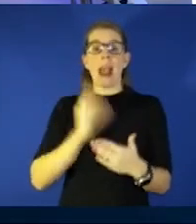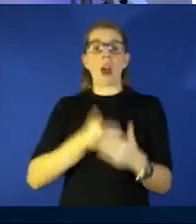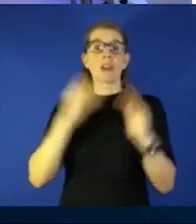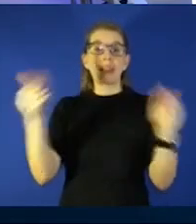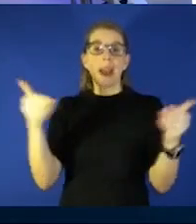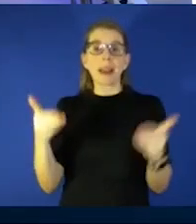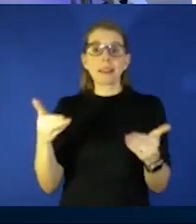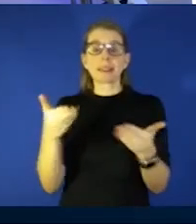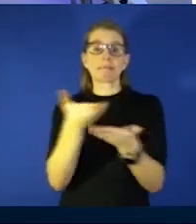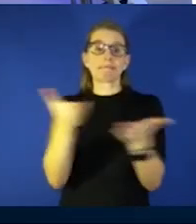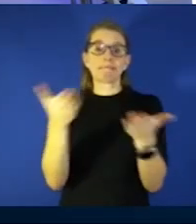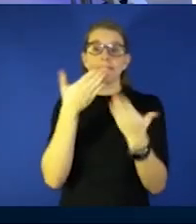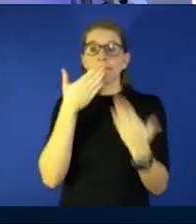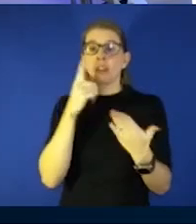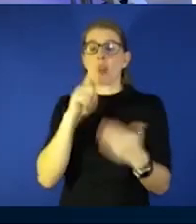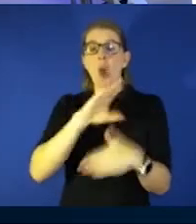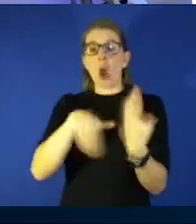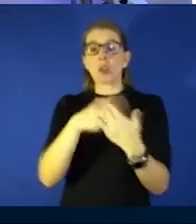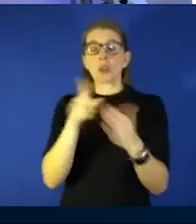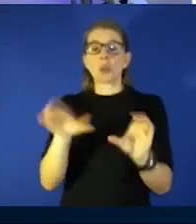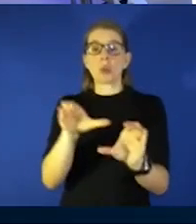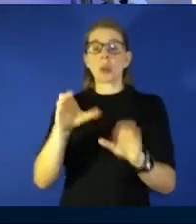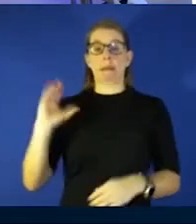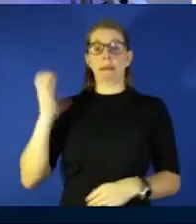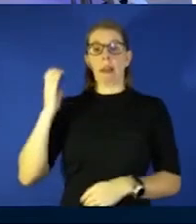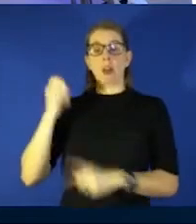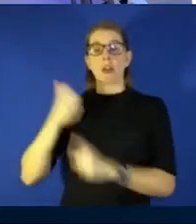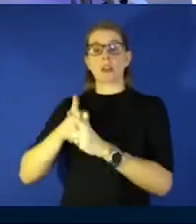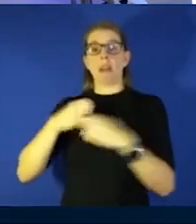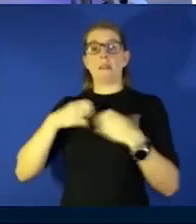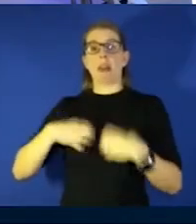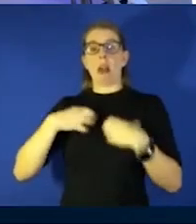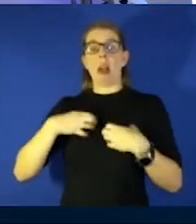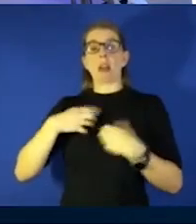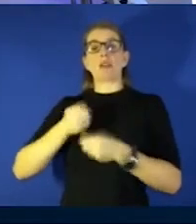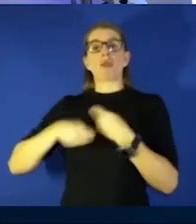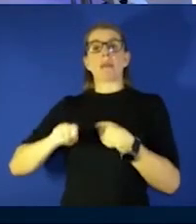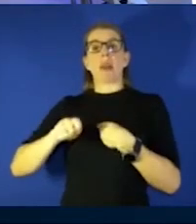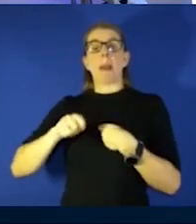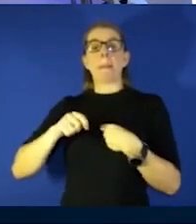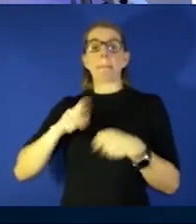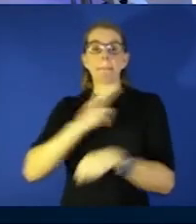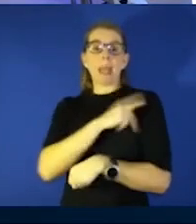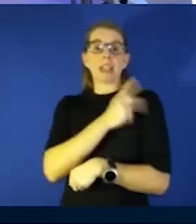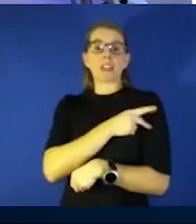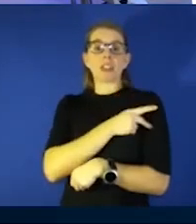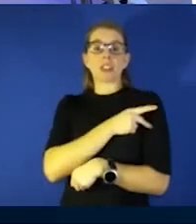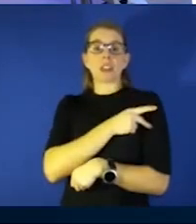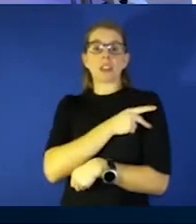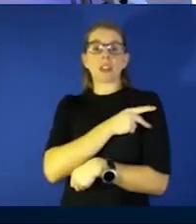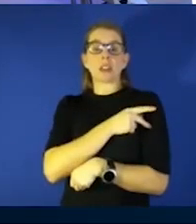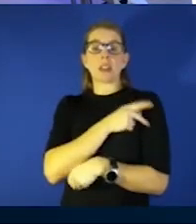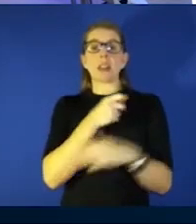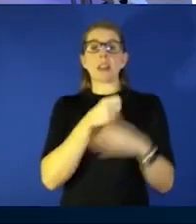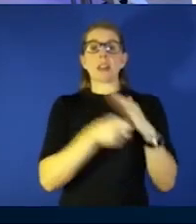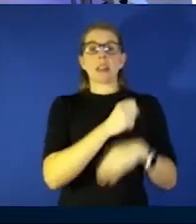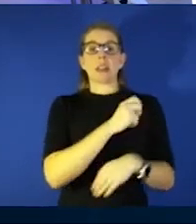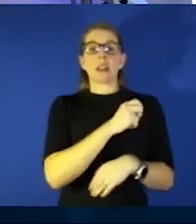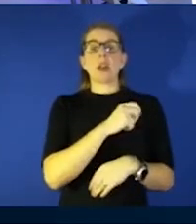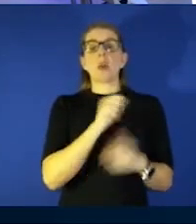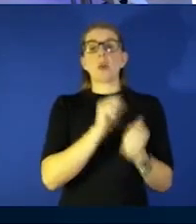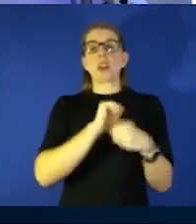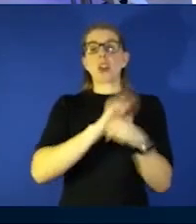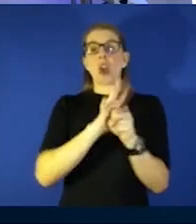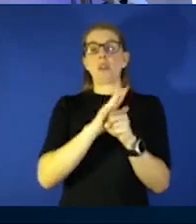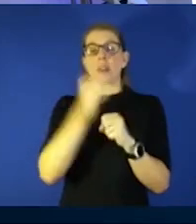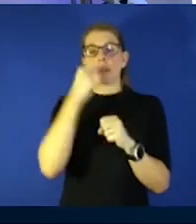all that they do says that her cousin is a lung transplant patient and is is at our hospital now with covid put on